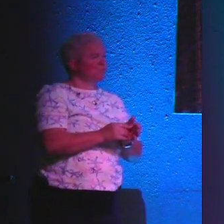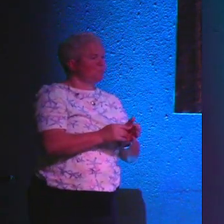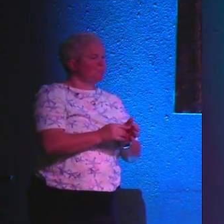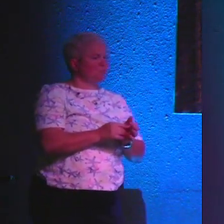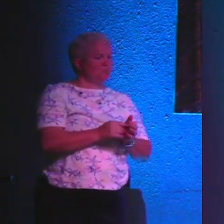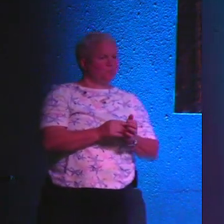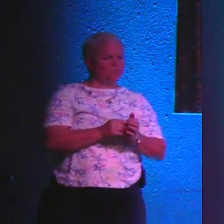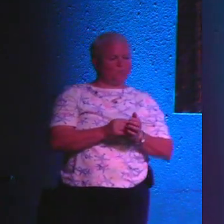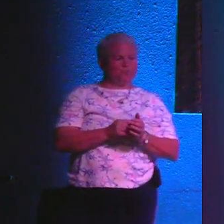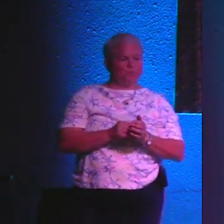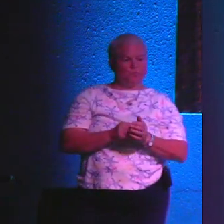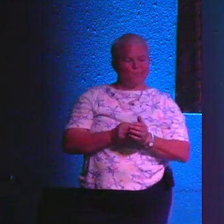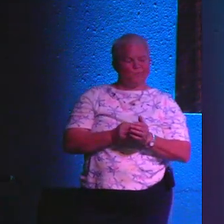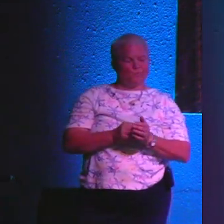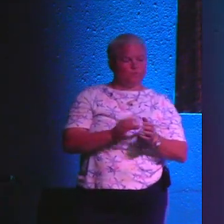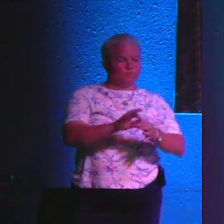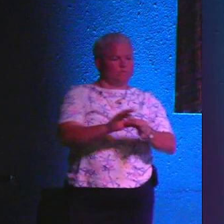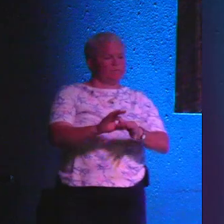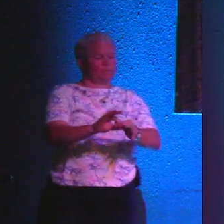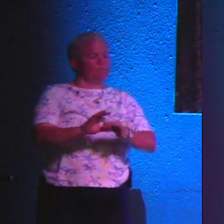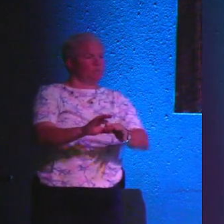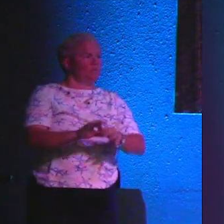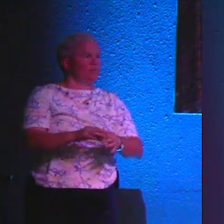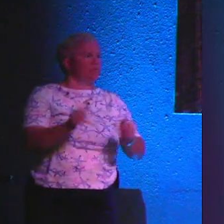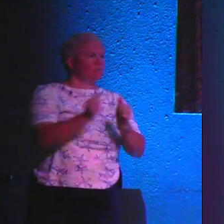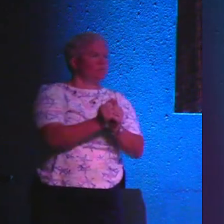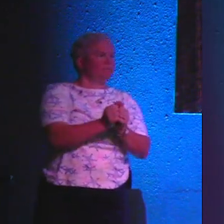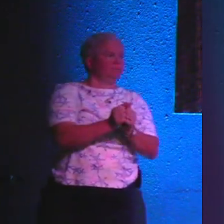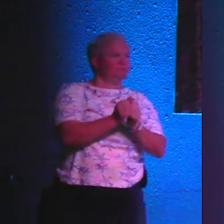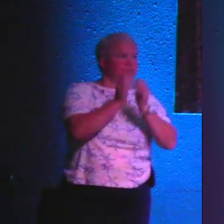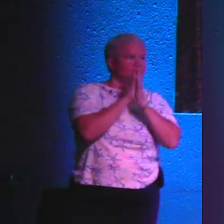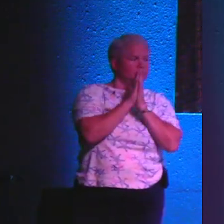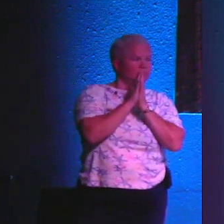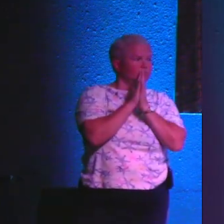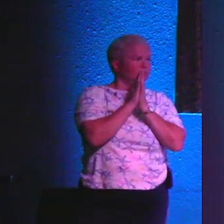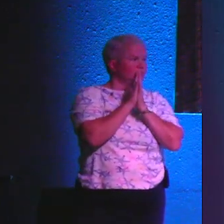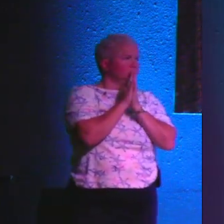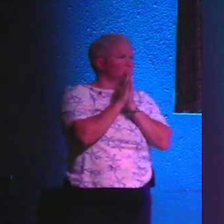wants more with you. He wants more of a relationship with you. So I'm going to pray.